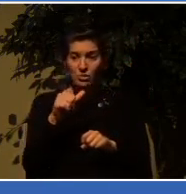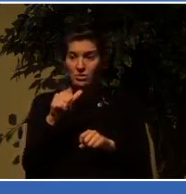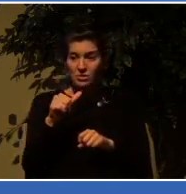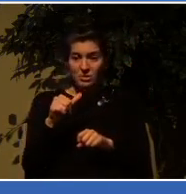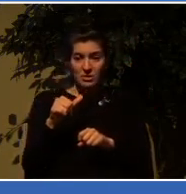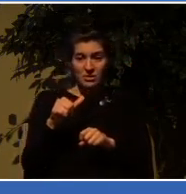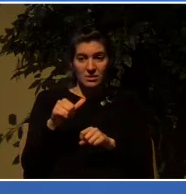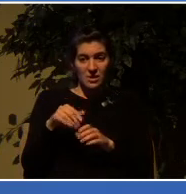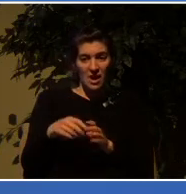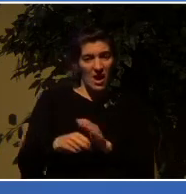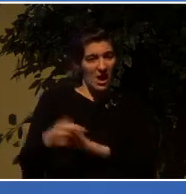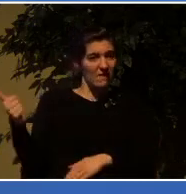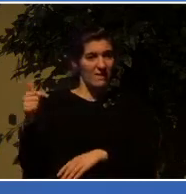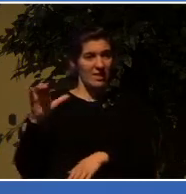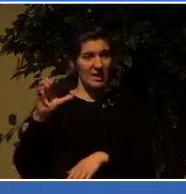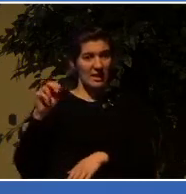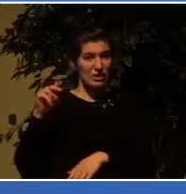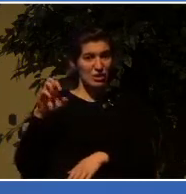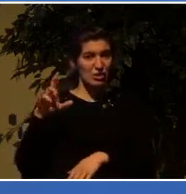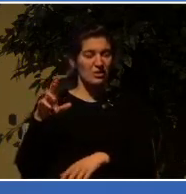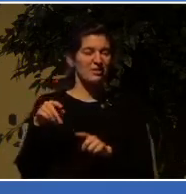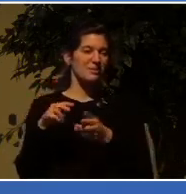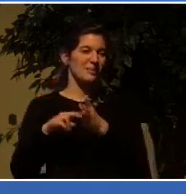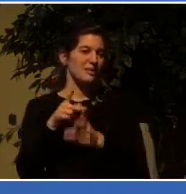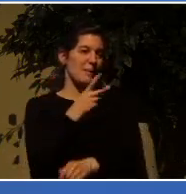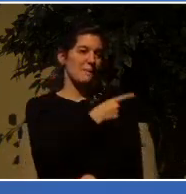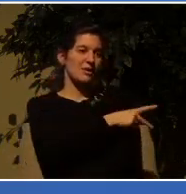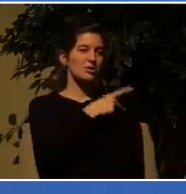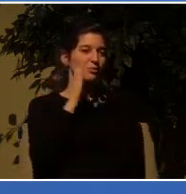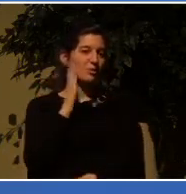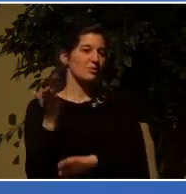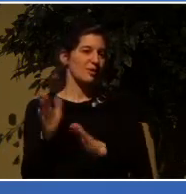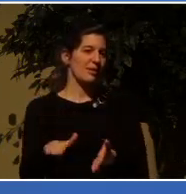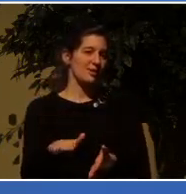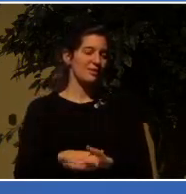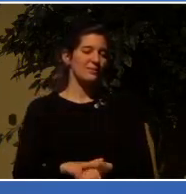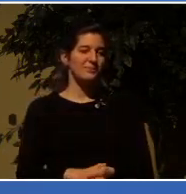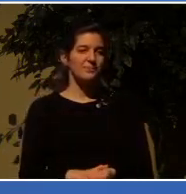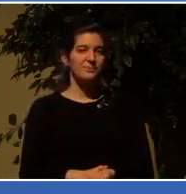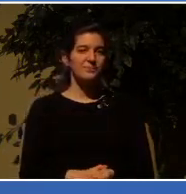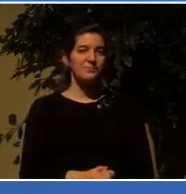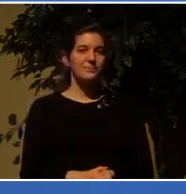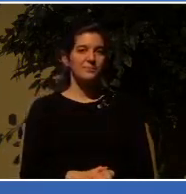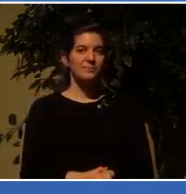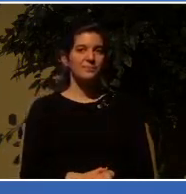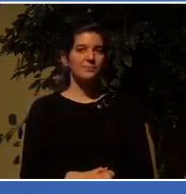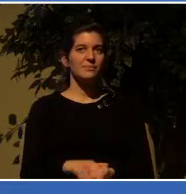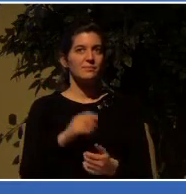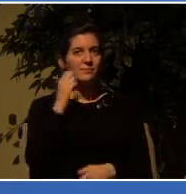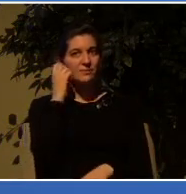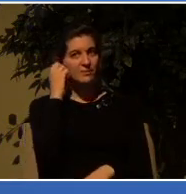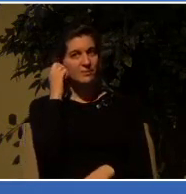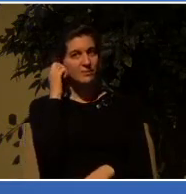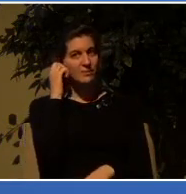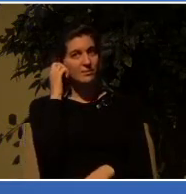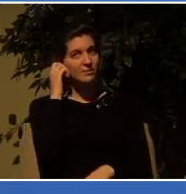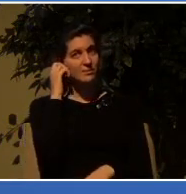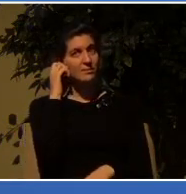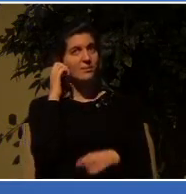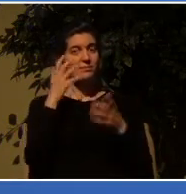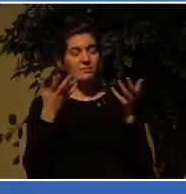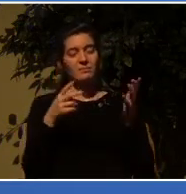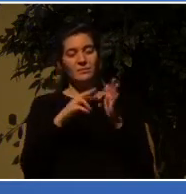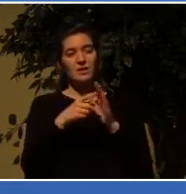mercy of God that God steps in in history as well as at the end of history to remove